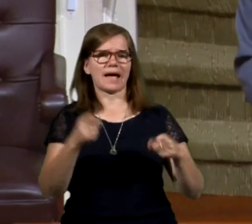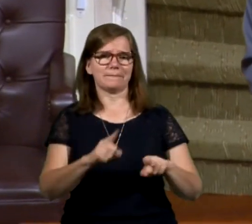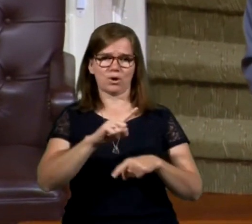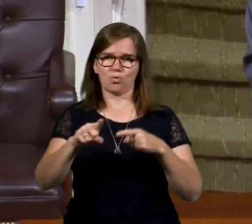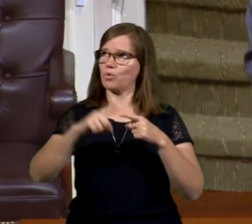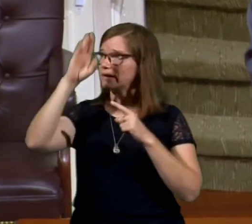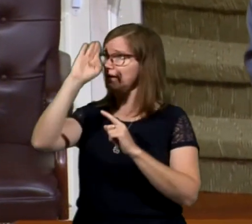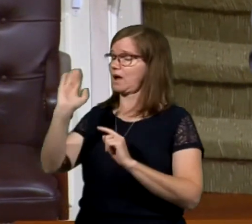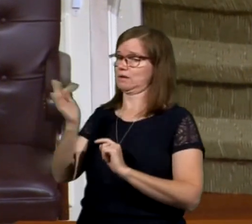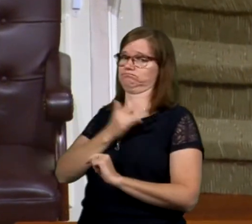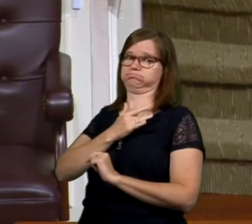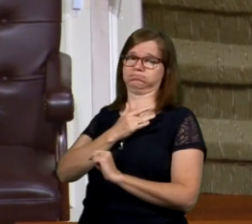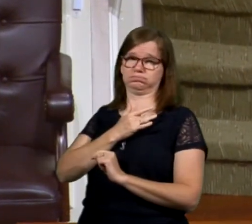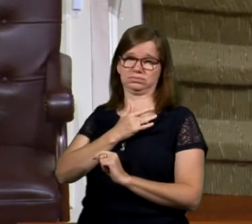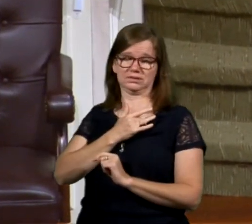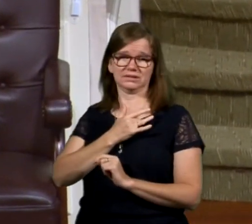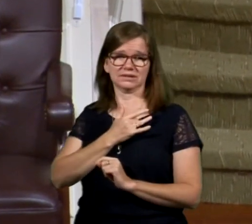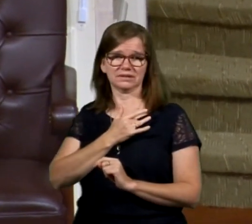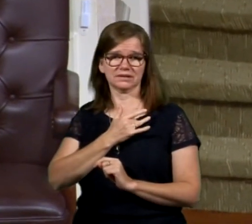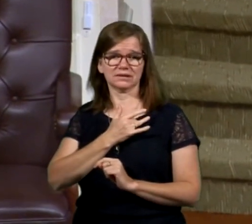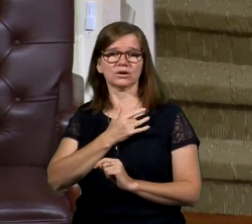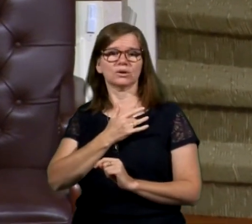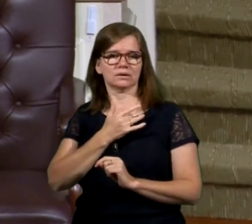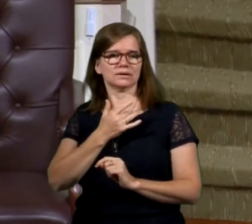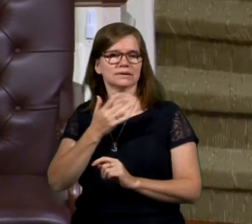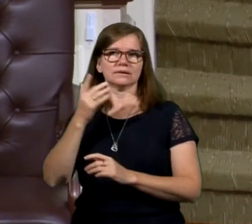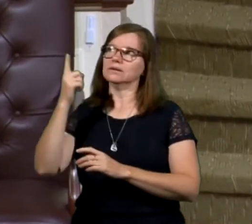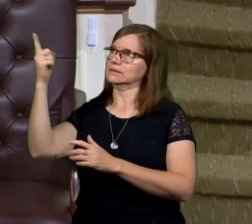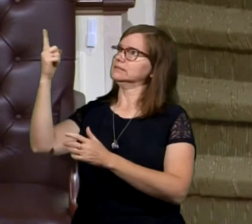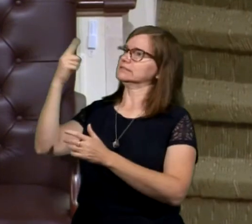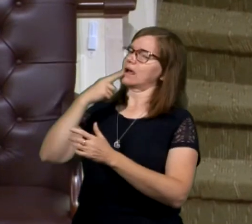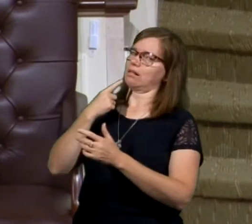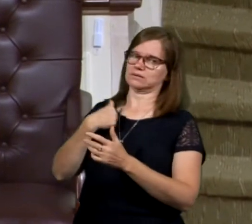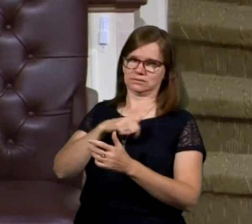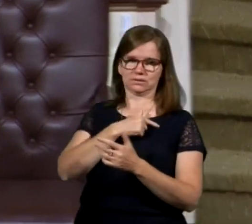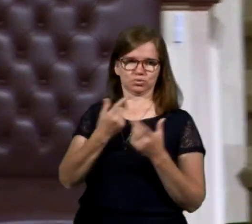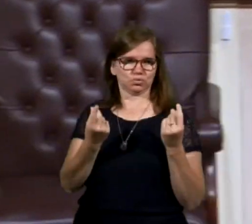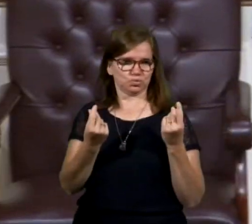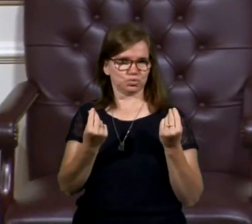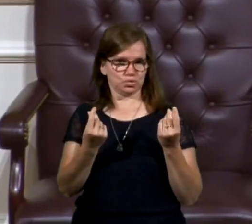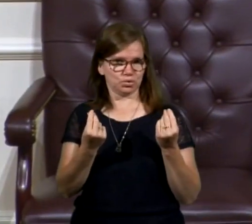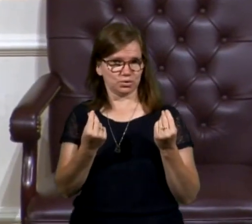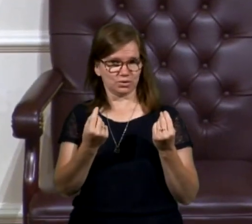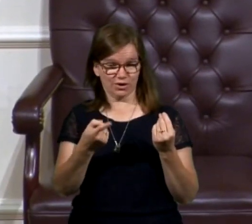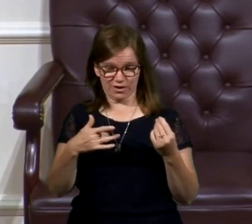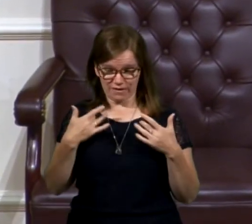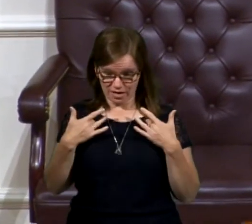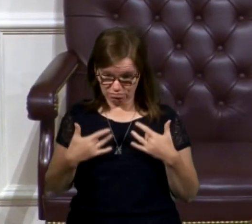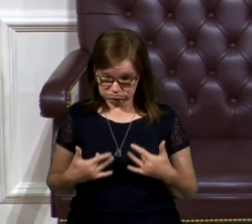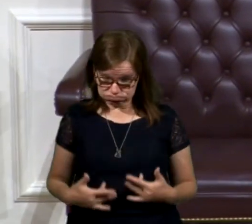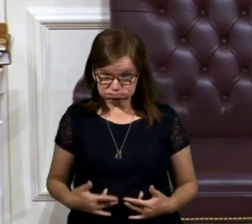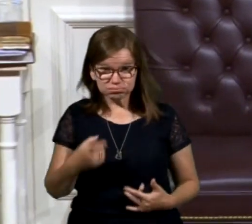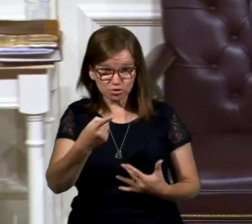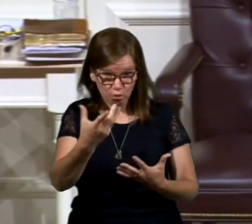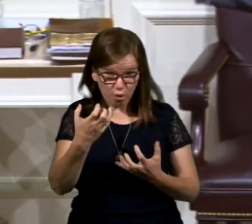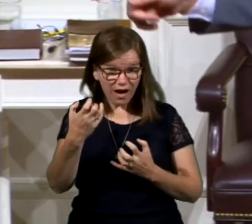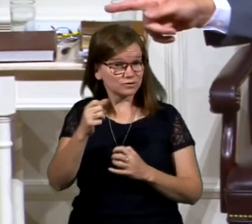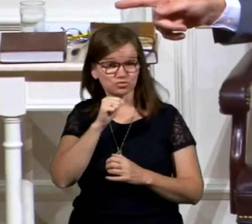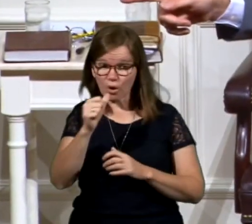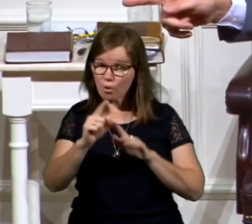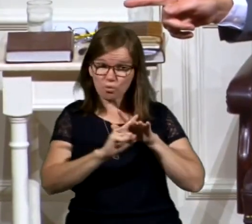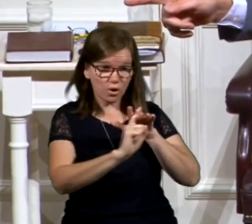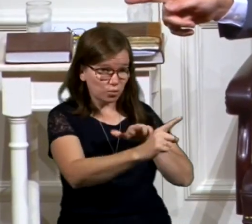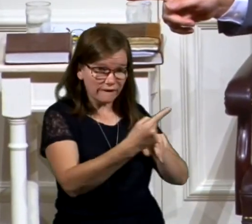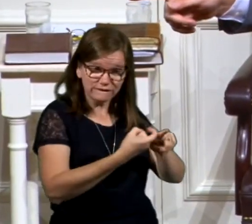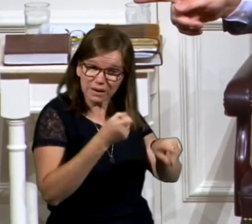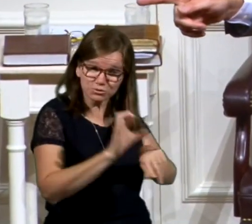God meets with us, direction is given. At low times of your life, you want God to meet with you. Don't run away from